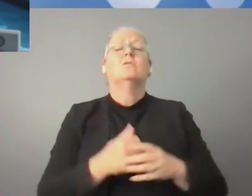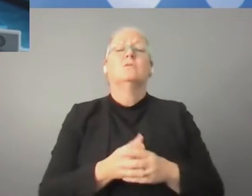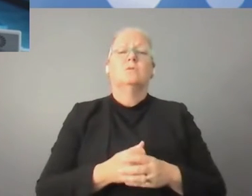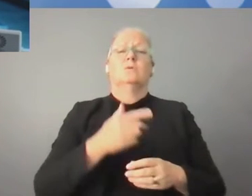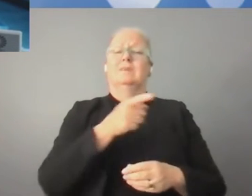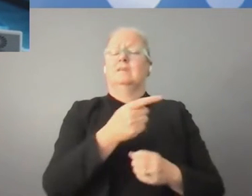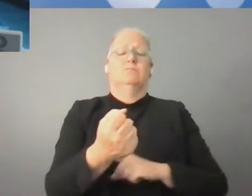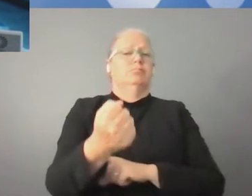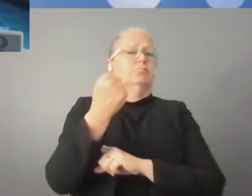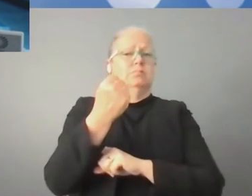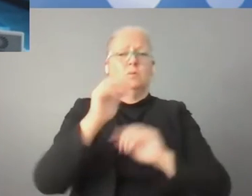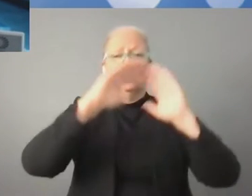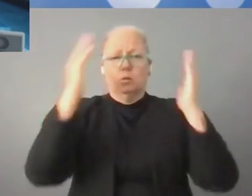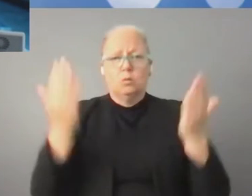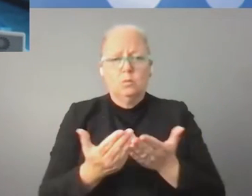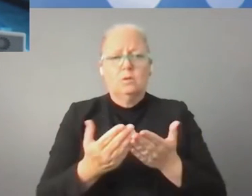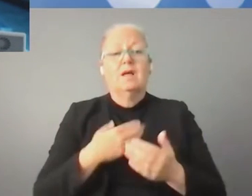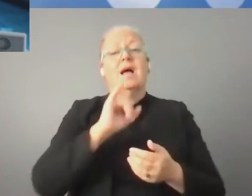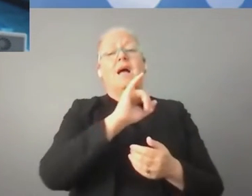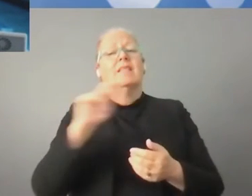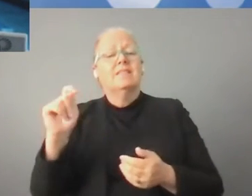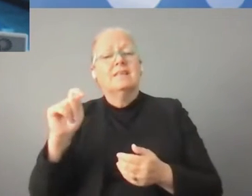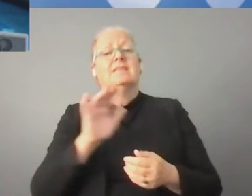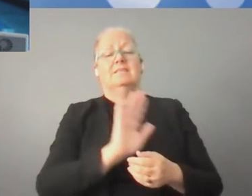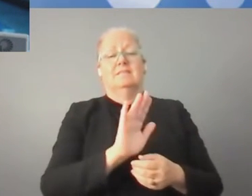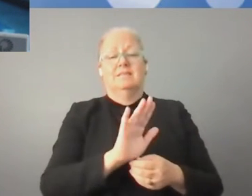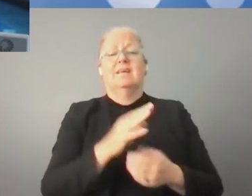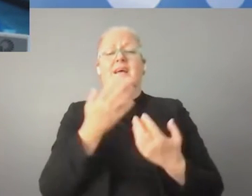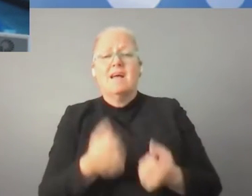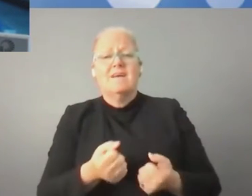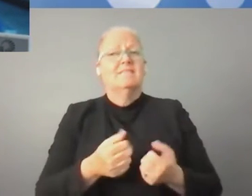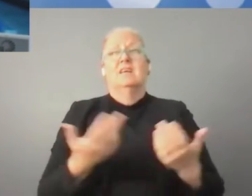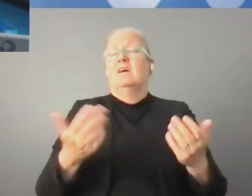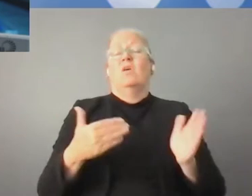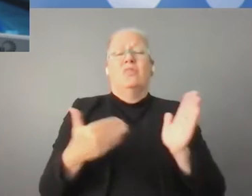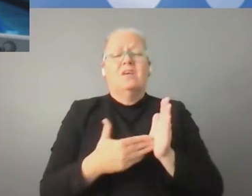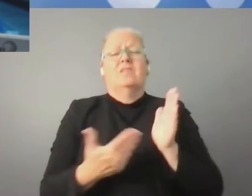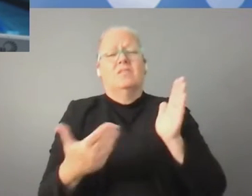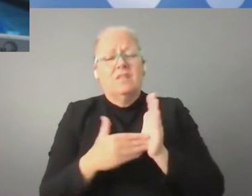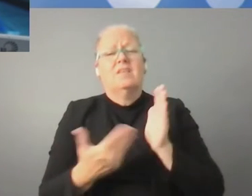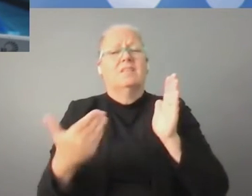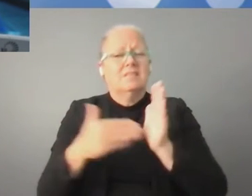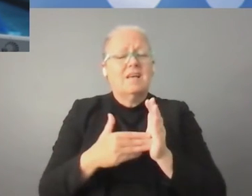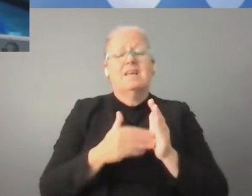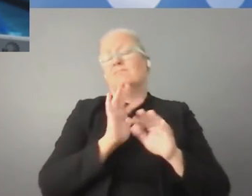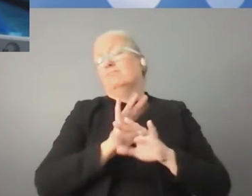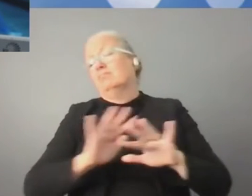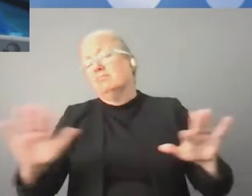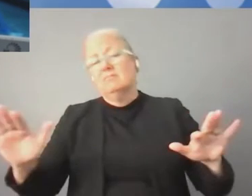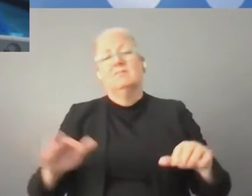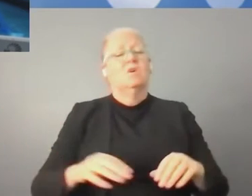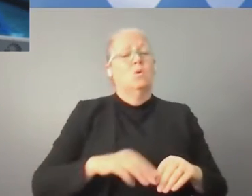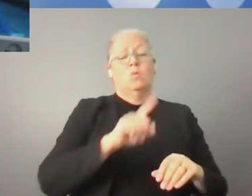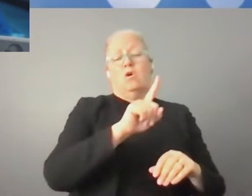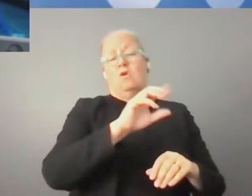Our IT industry is represented by tens of thousands of companies and hundreds of thousands of specialists.